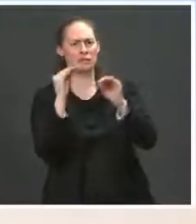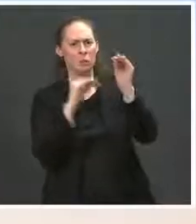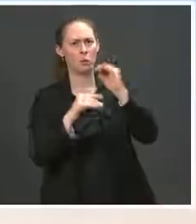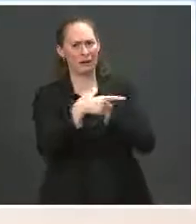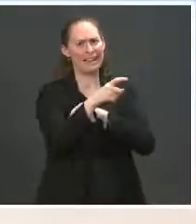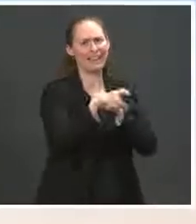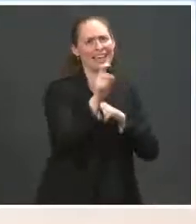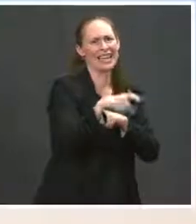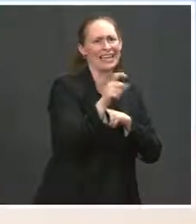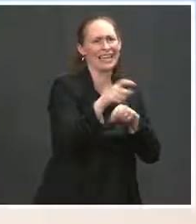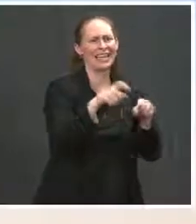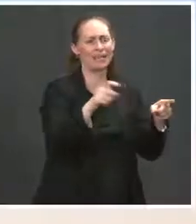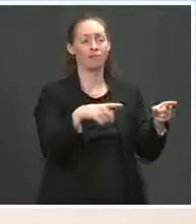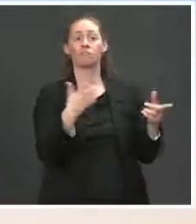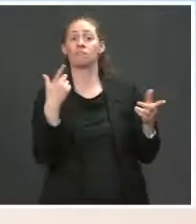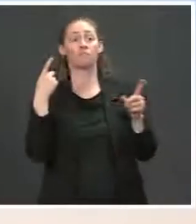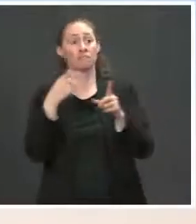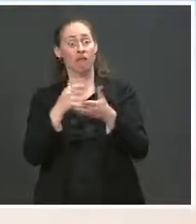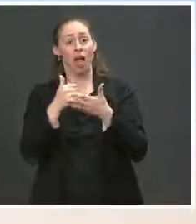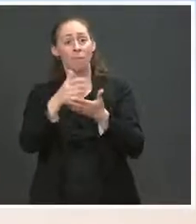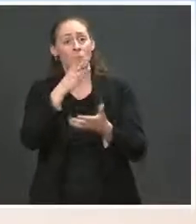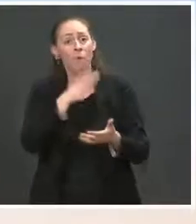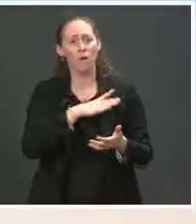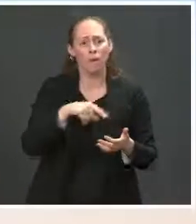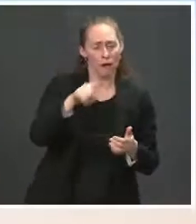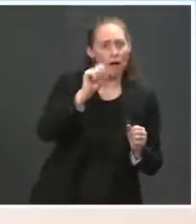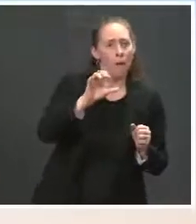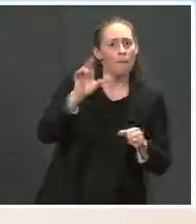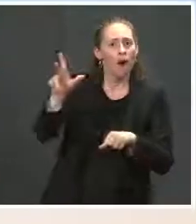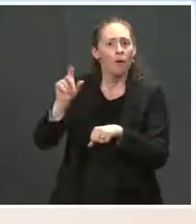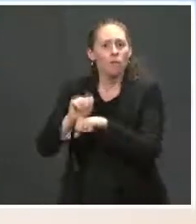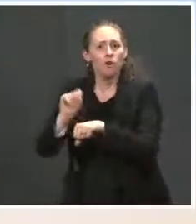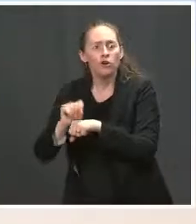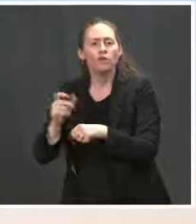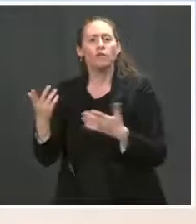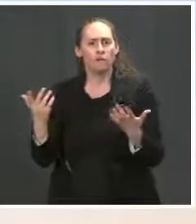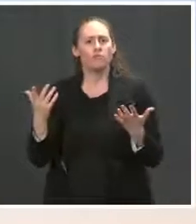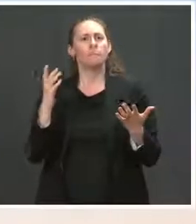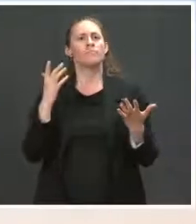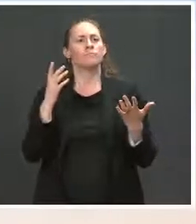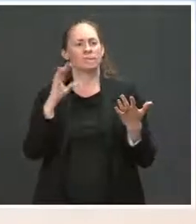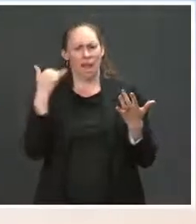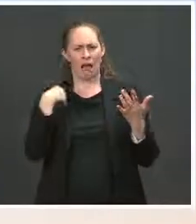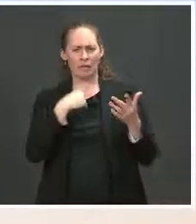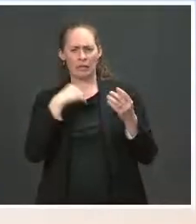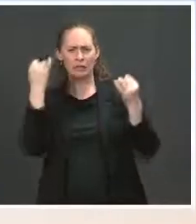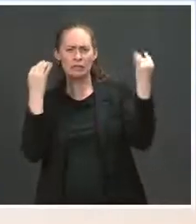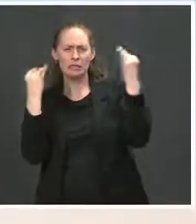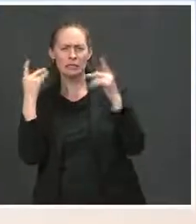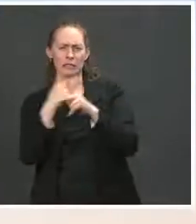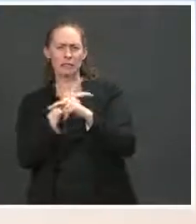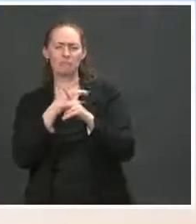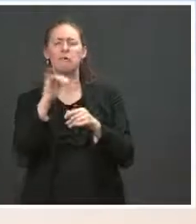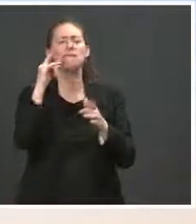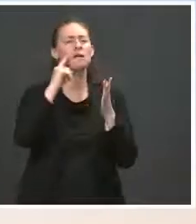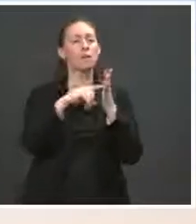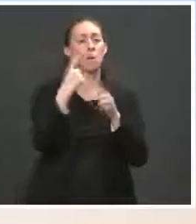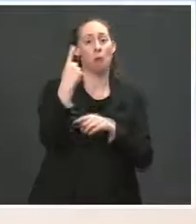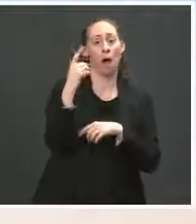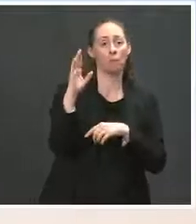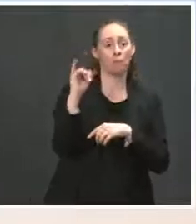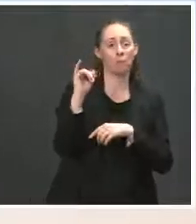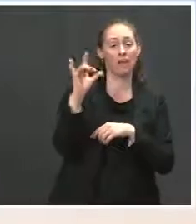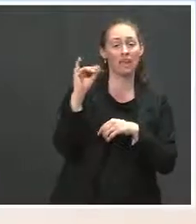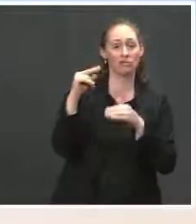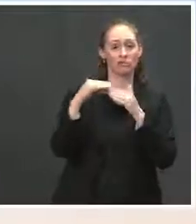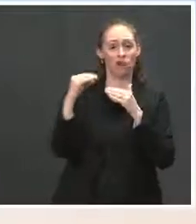It helps women get back into the workforce. What we're determining is what we can do. And there's a cost of it. It's about a billion dollars a year for every year. And so